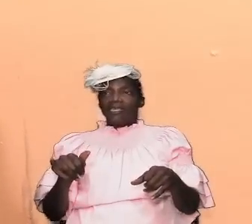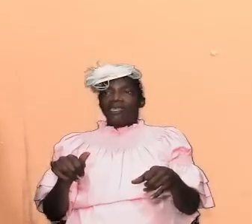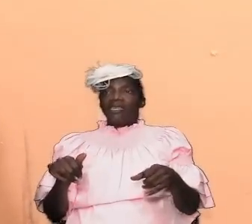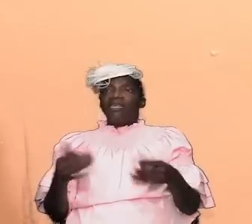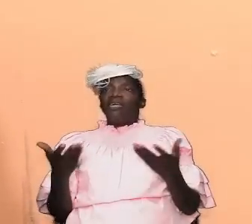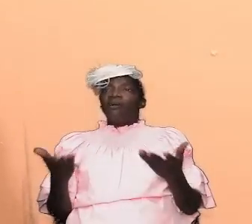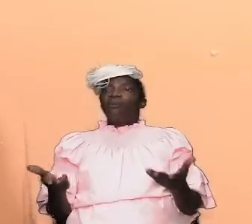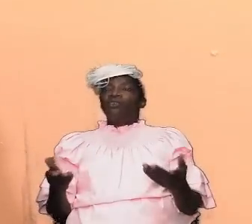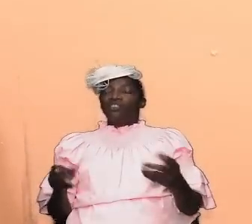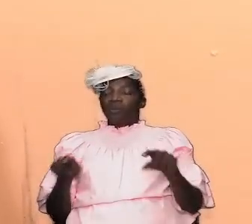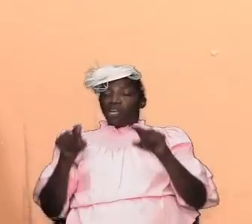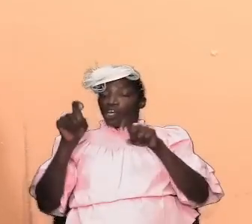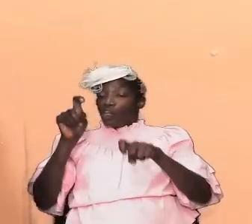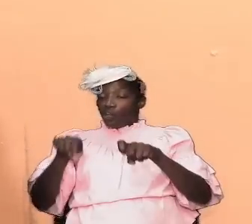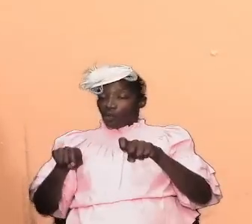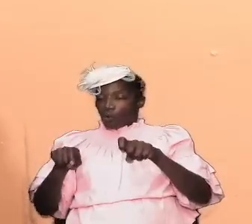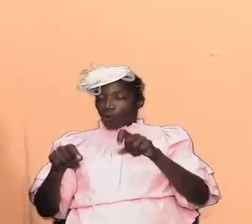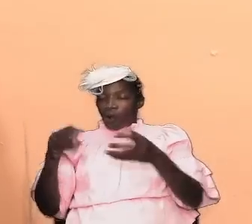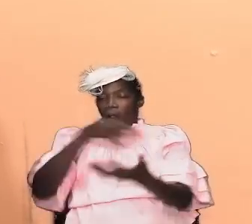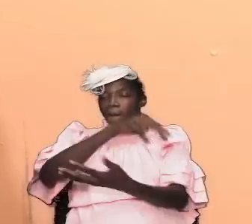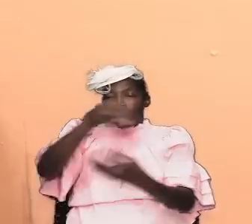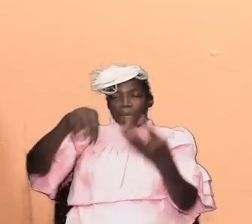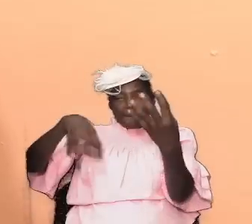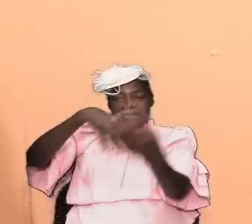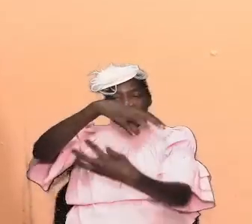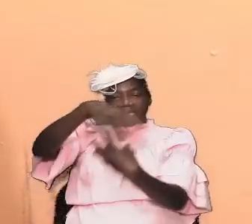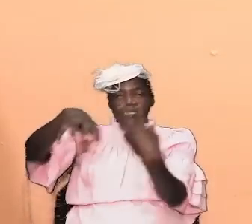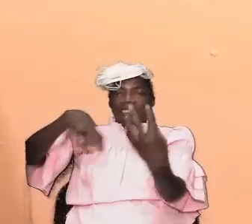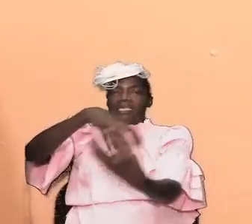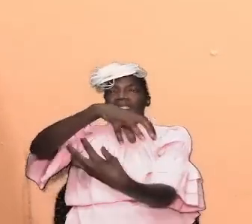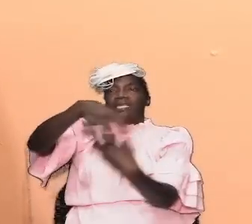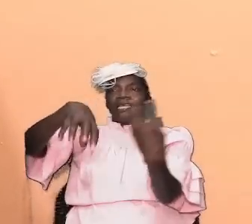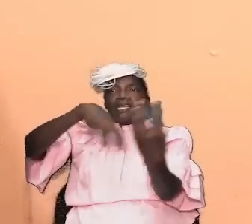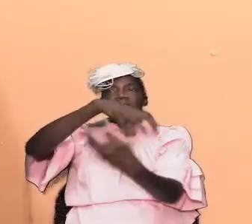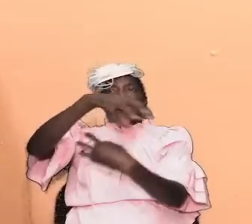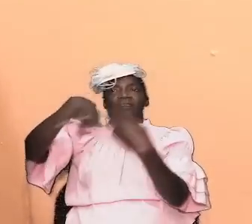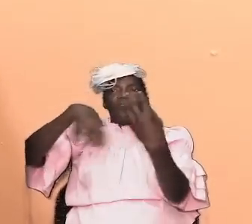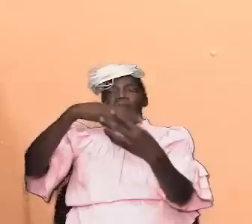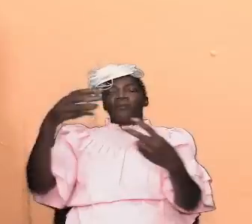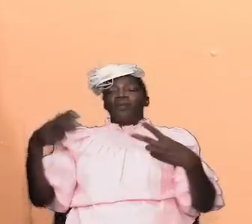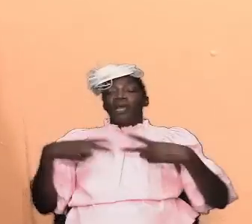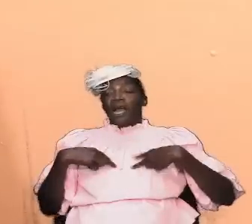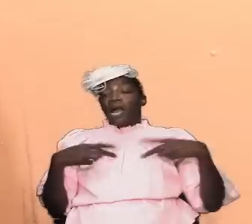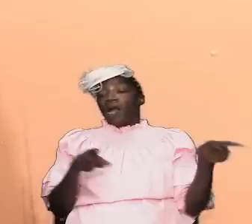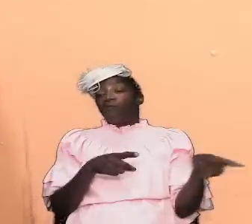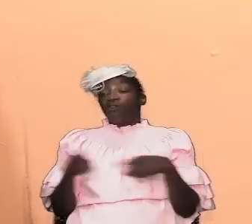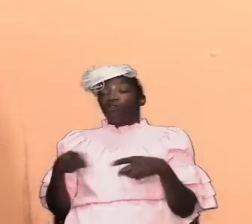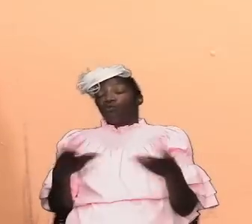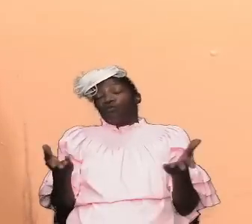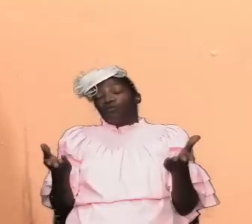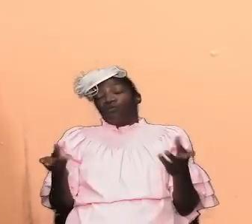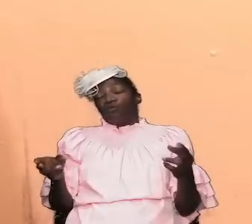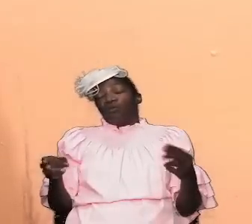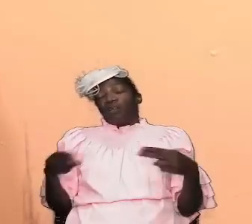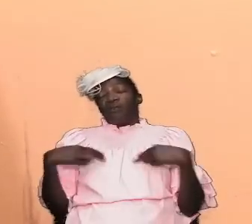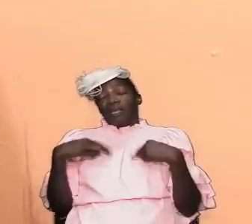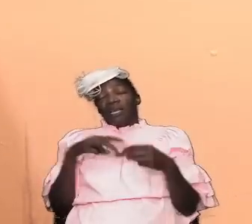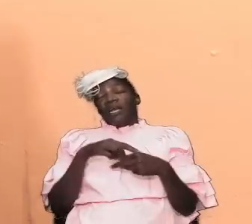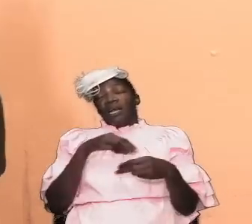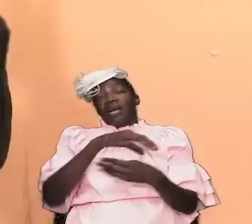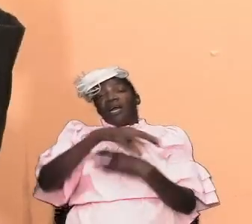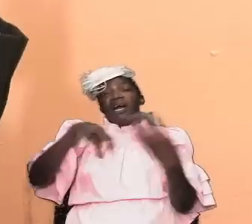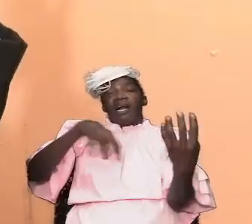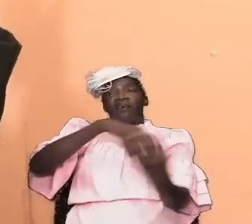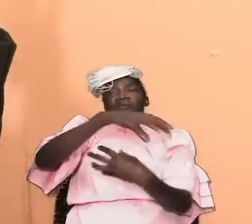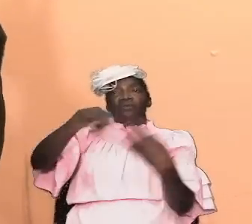must be no compromise and we we have to do what we have to do and we have to present it and this is why i said